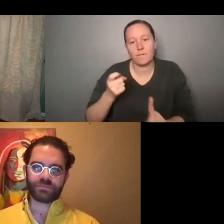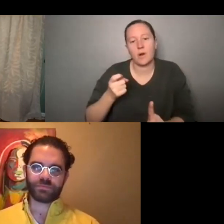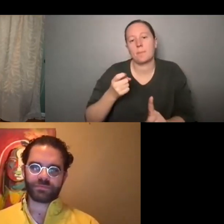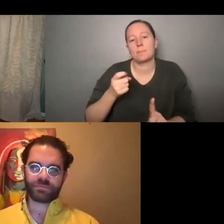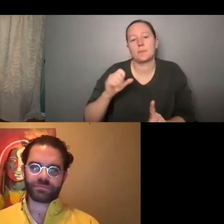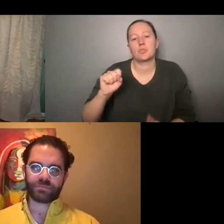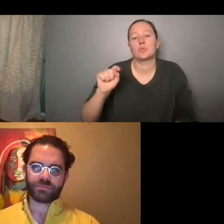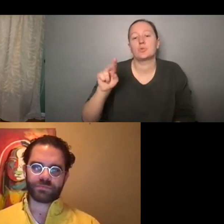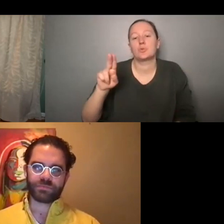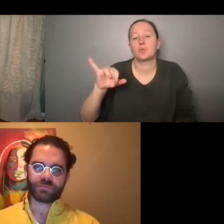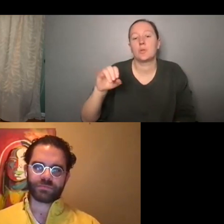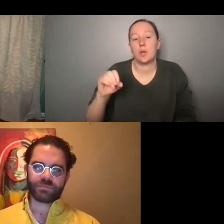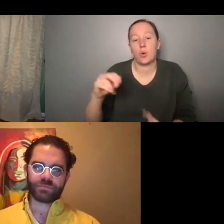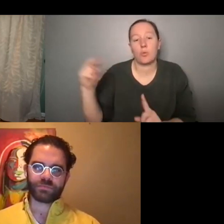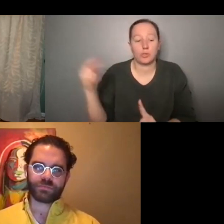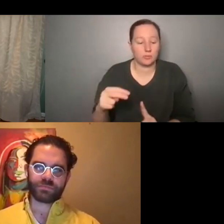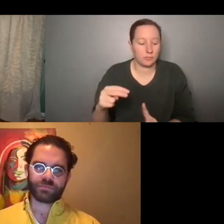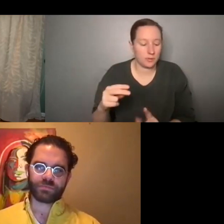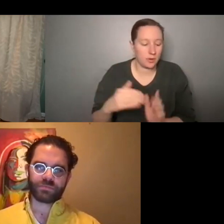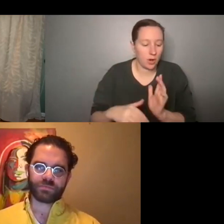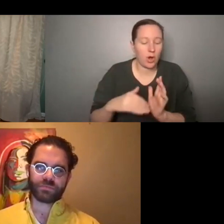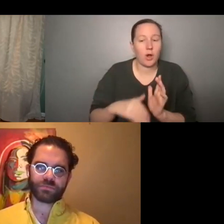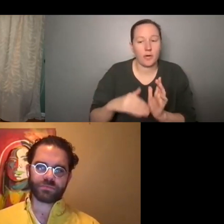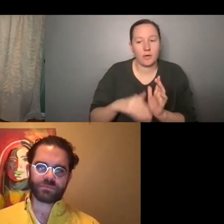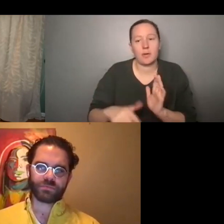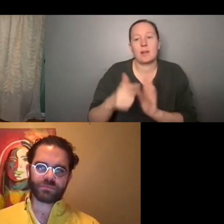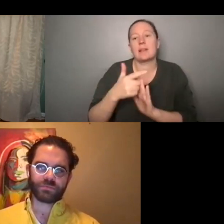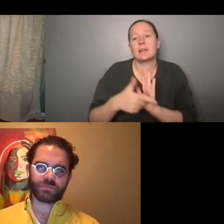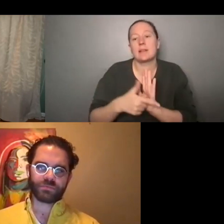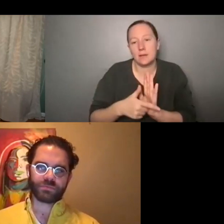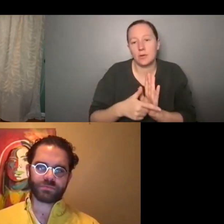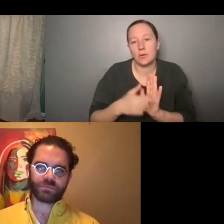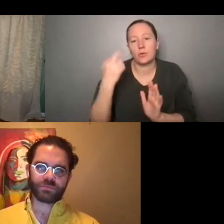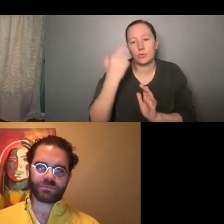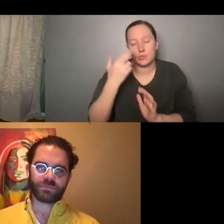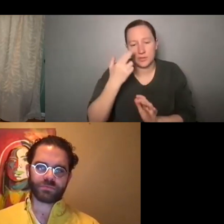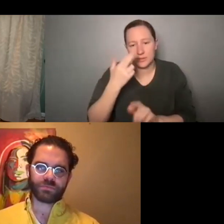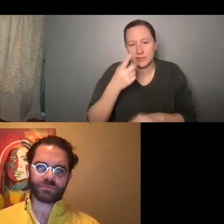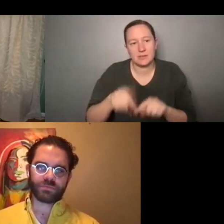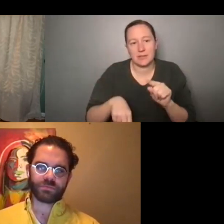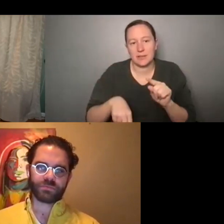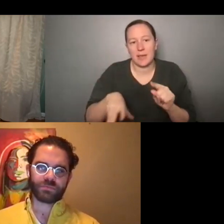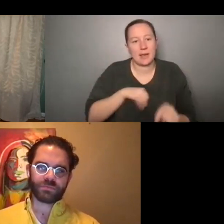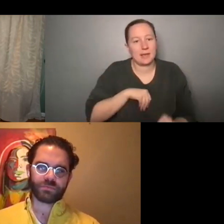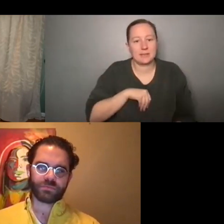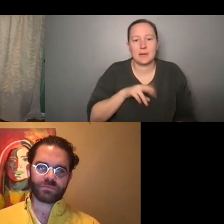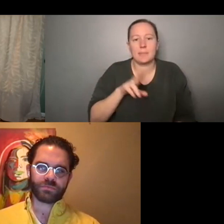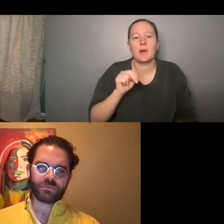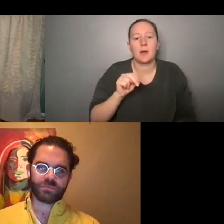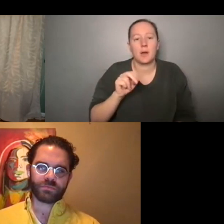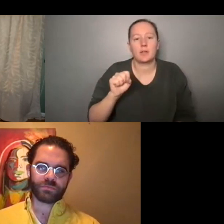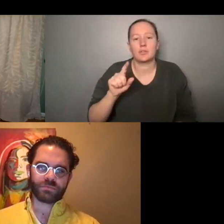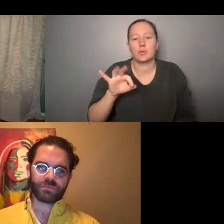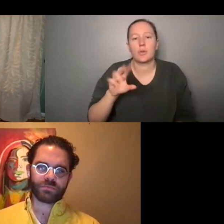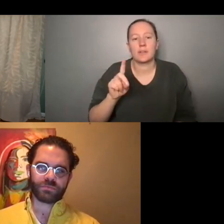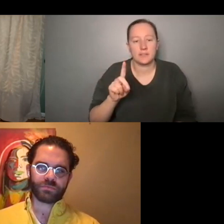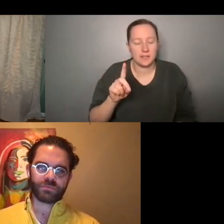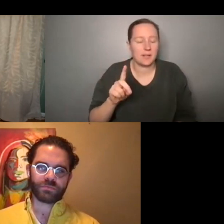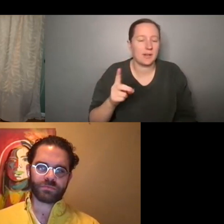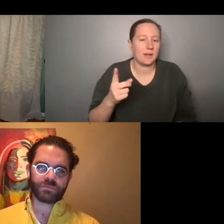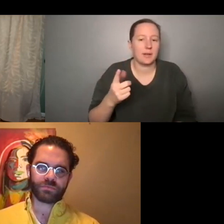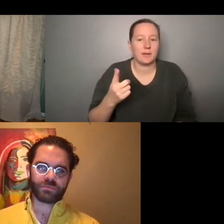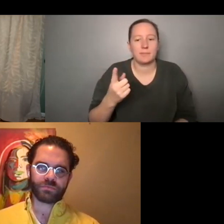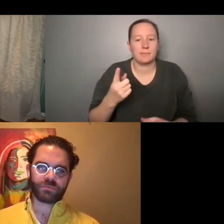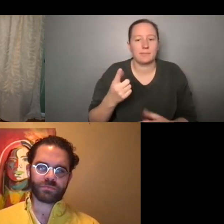on the studio side of things, often there are so many like legal reasons why they aren't able to accept unsolicited queries. Um,